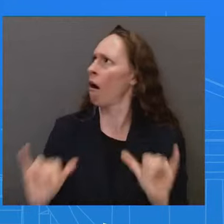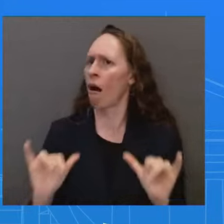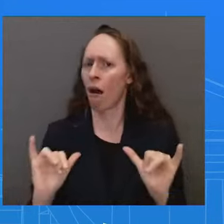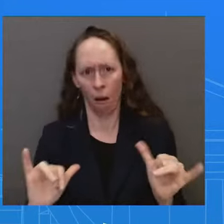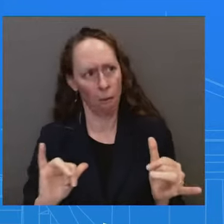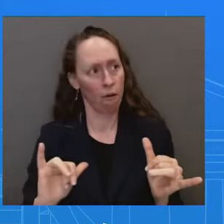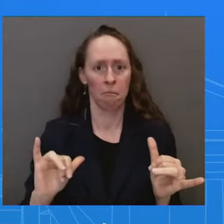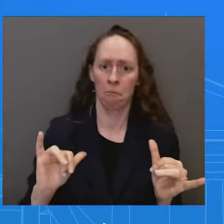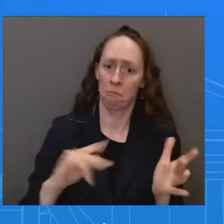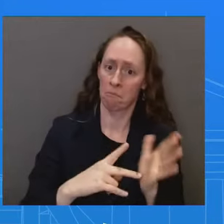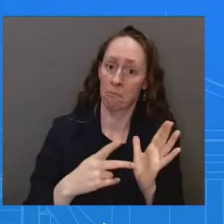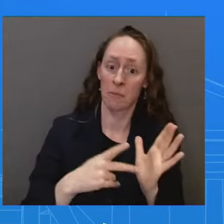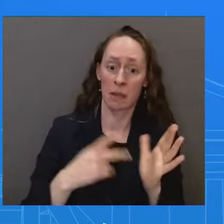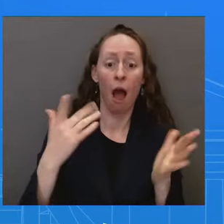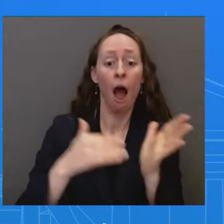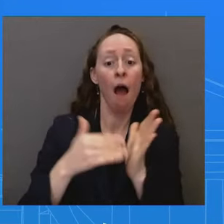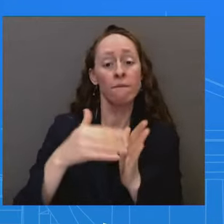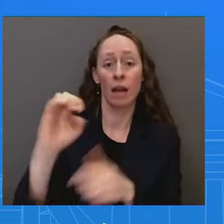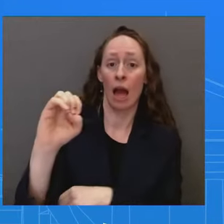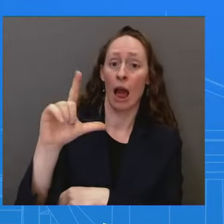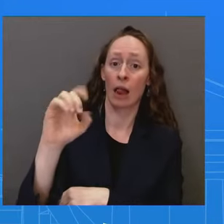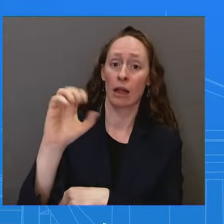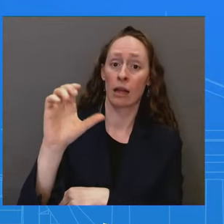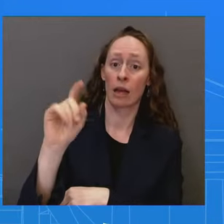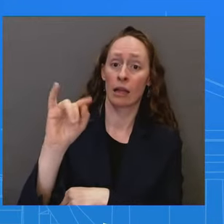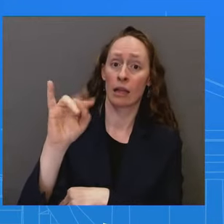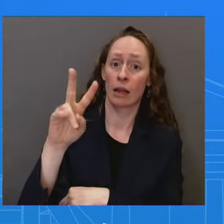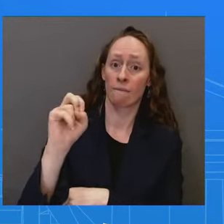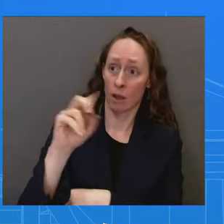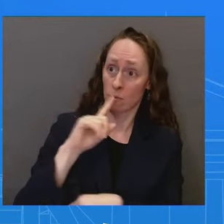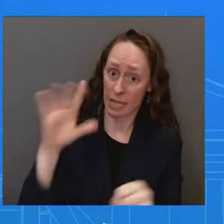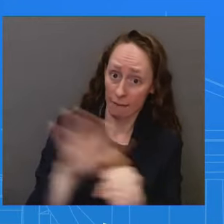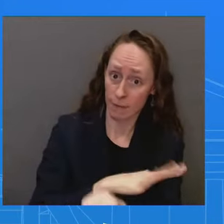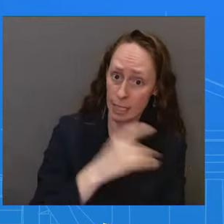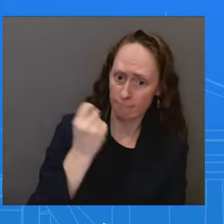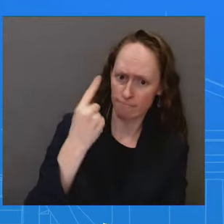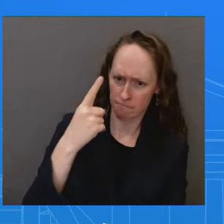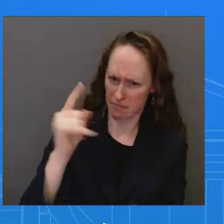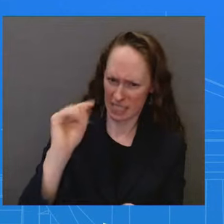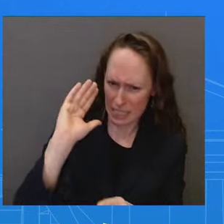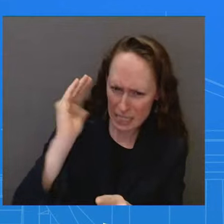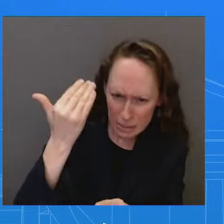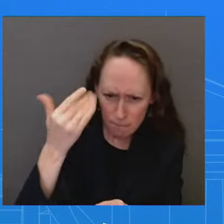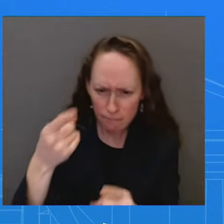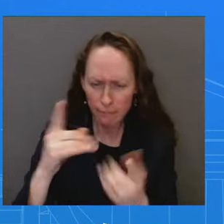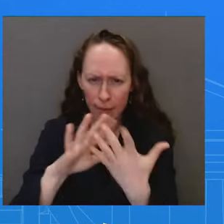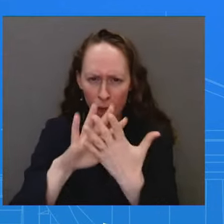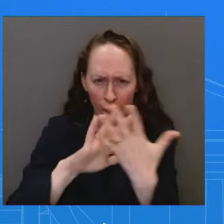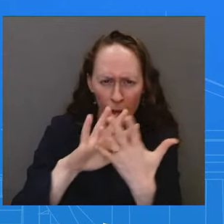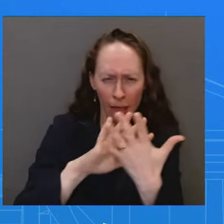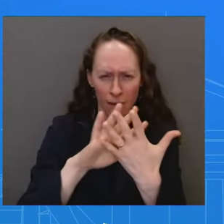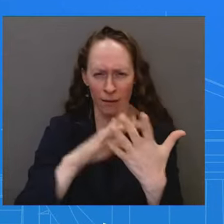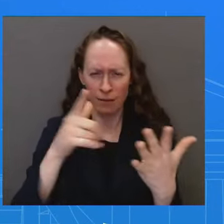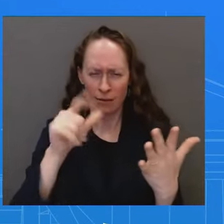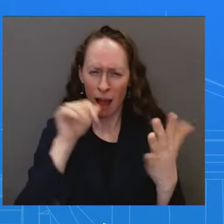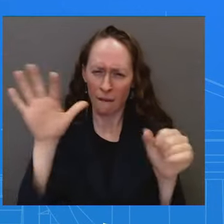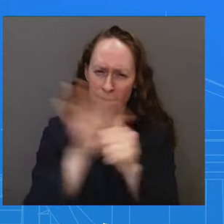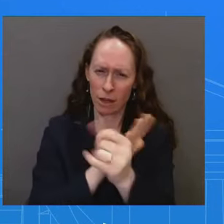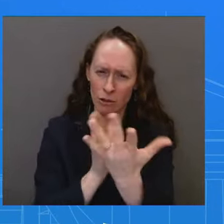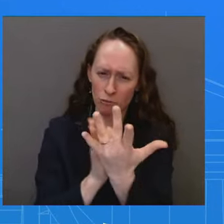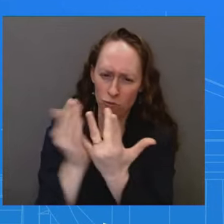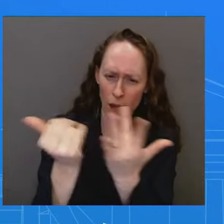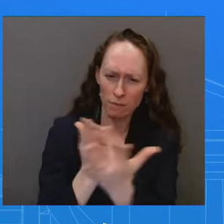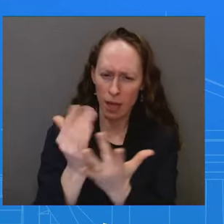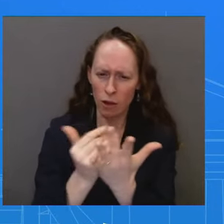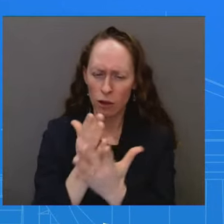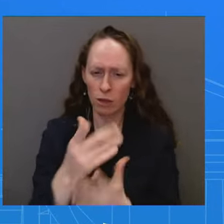The doctors describe something that does not sound elective. Oh, well then that's my mistake. I, I thought that that was in the doctor's statement. I, again, I'd, I'd refer you to